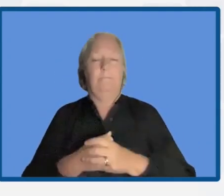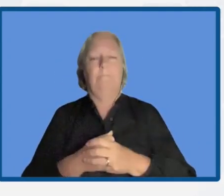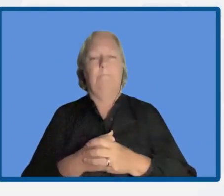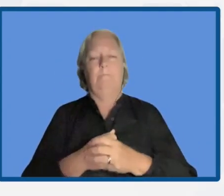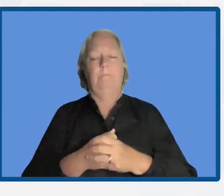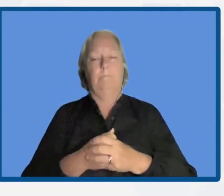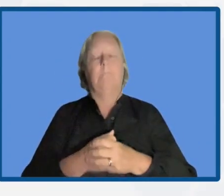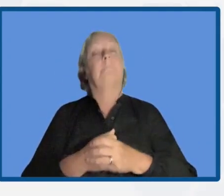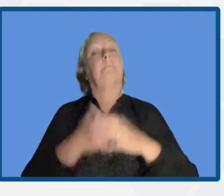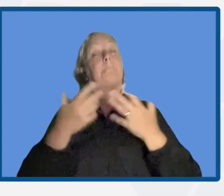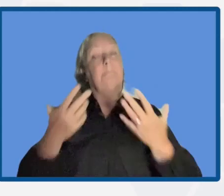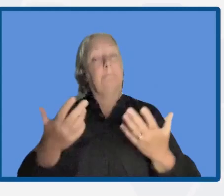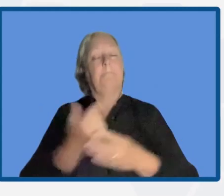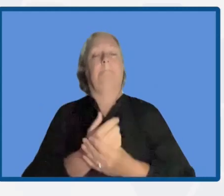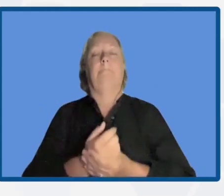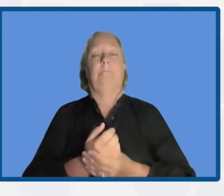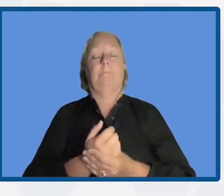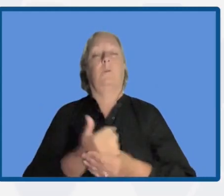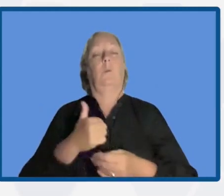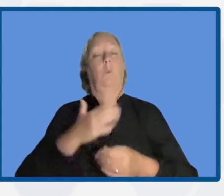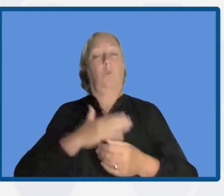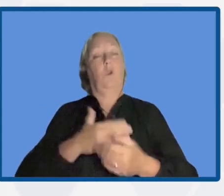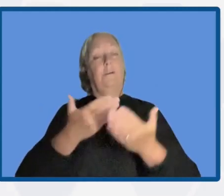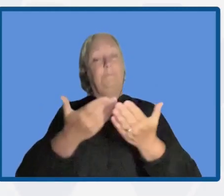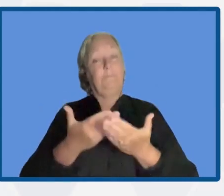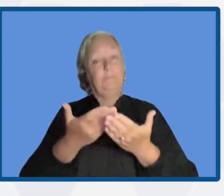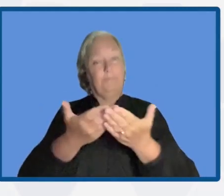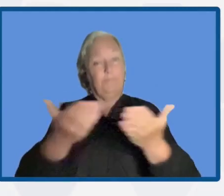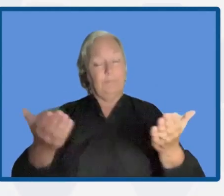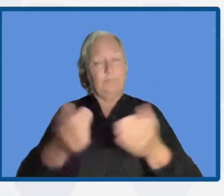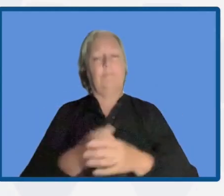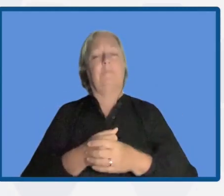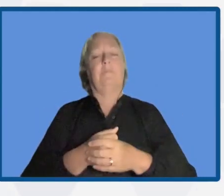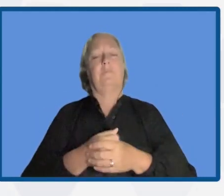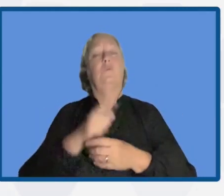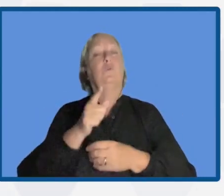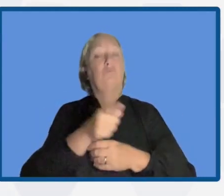So we invite our audience to make their questions.